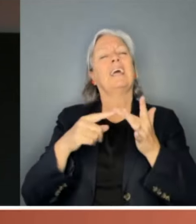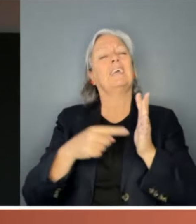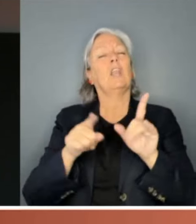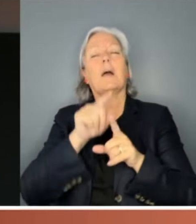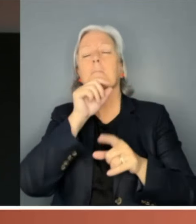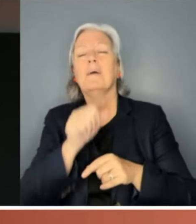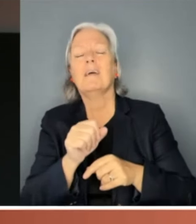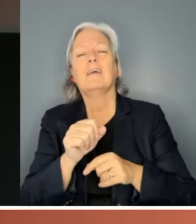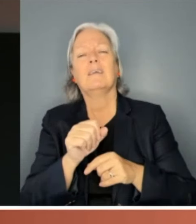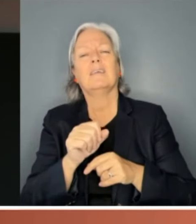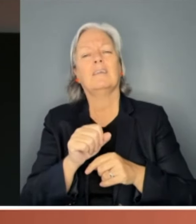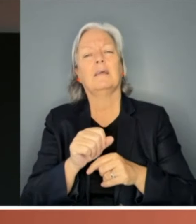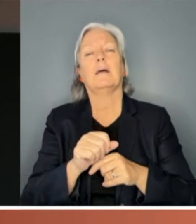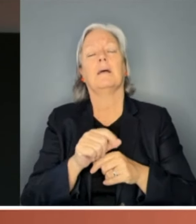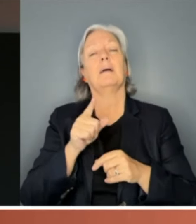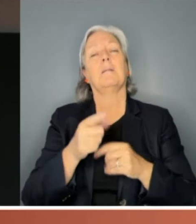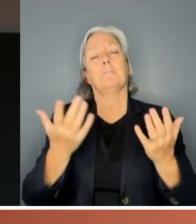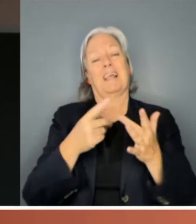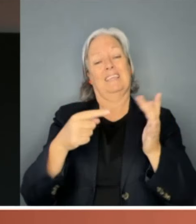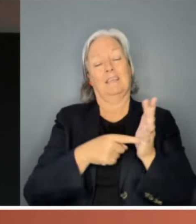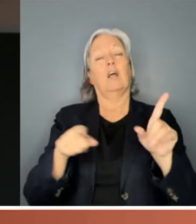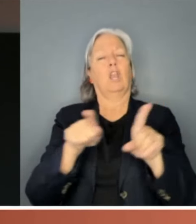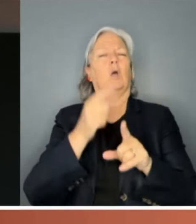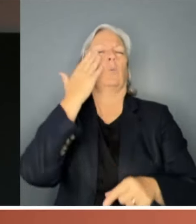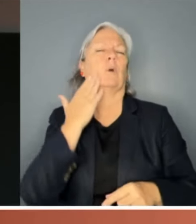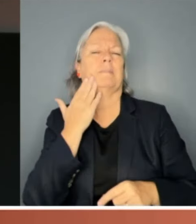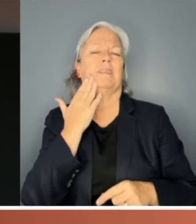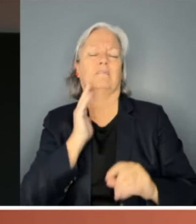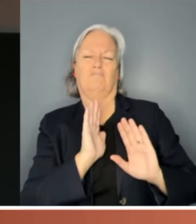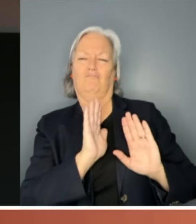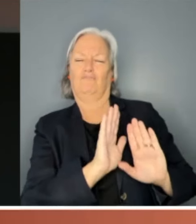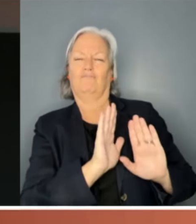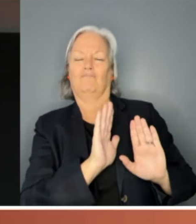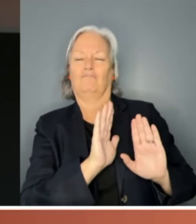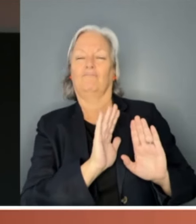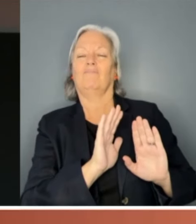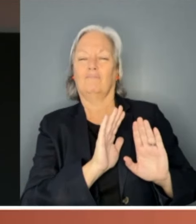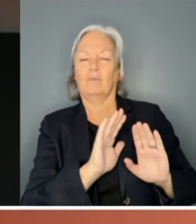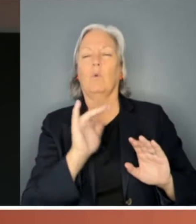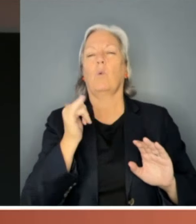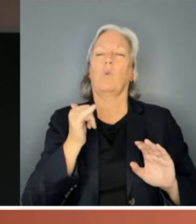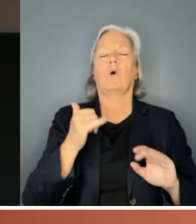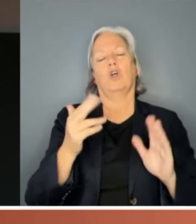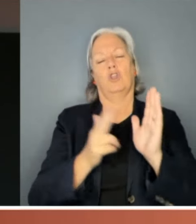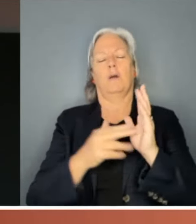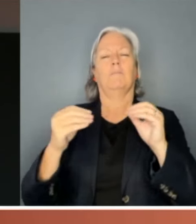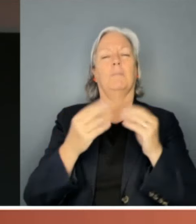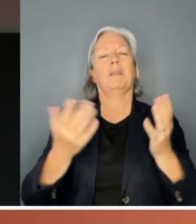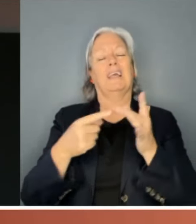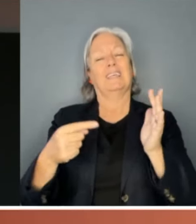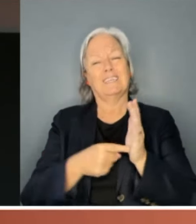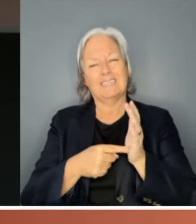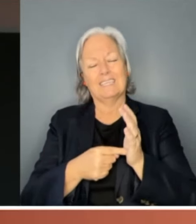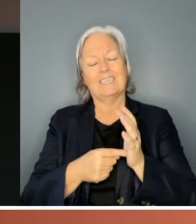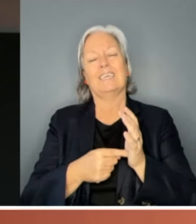it distinctively like a woman. Or perhaps in a more contemporary, non-binary context, to play it distinctively